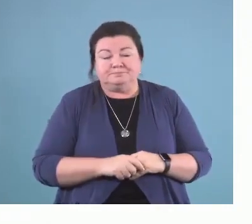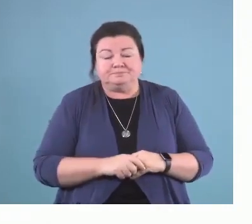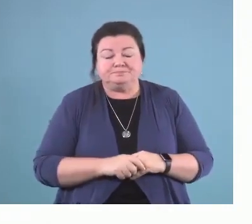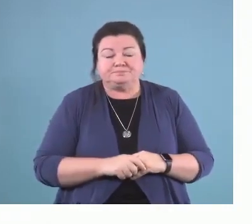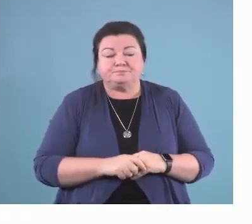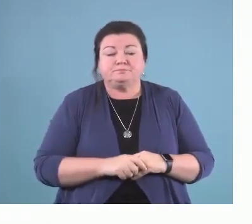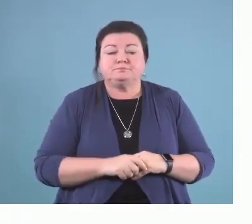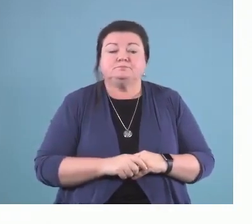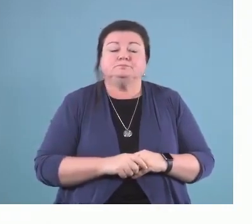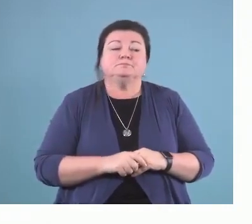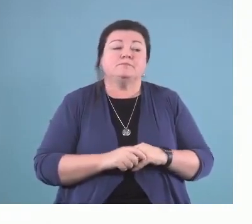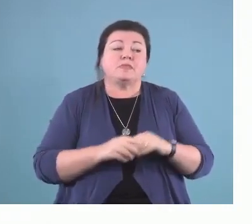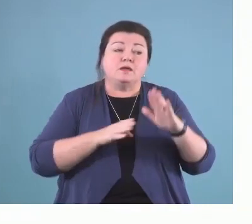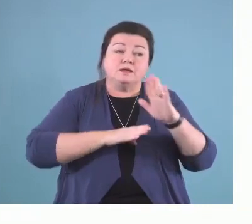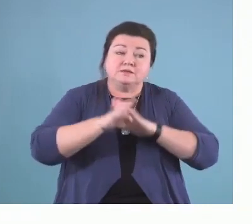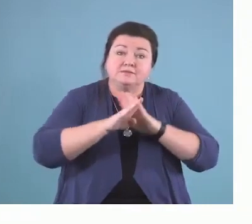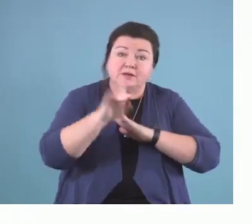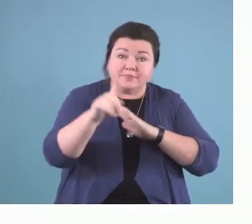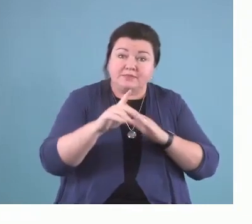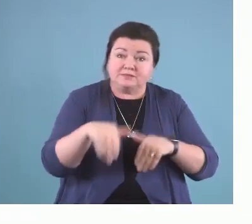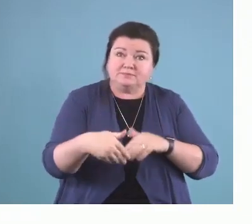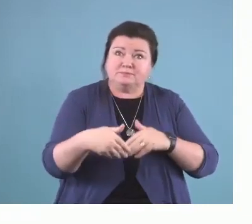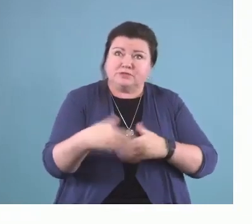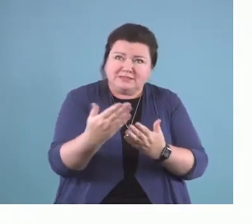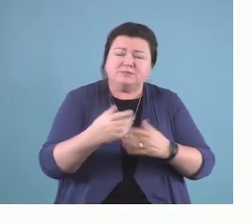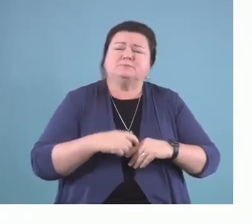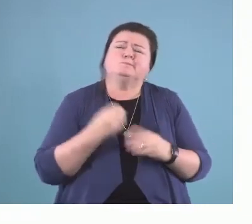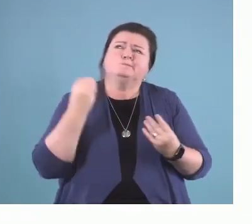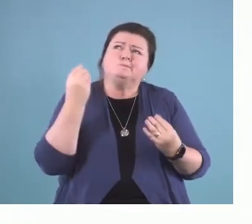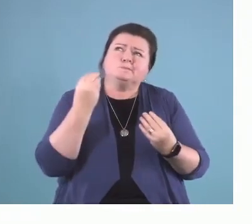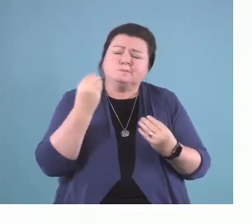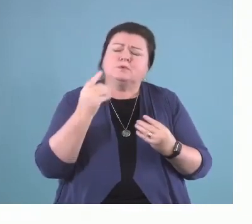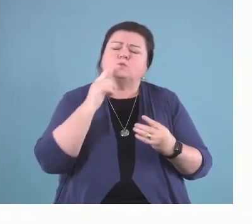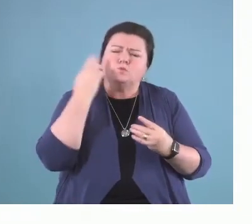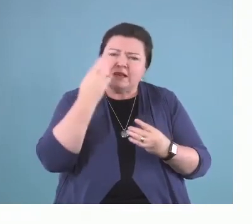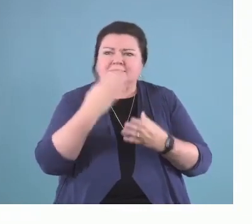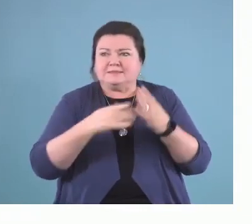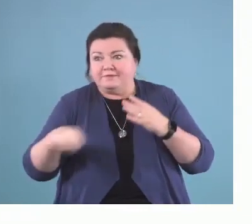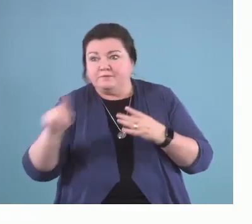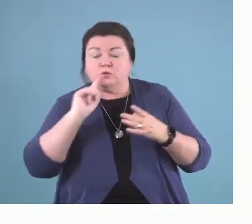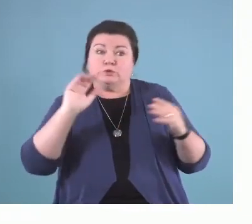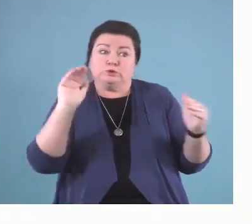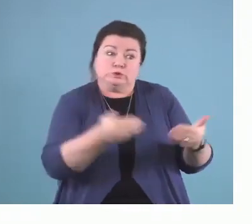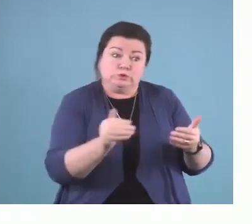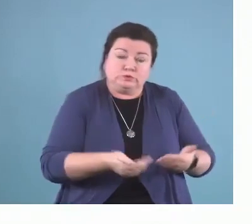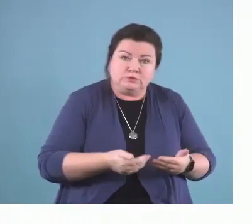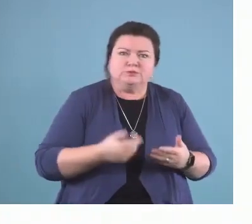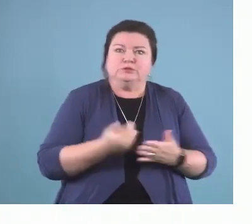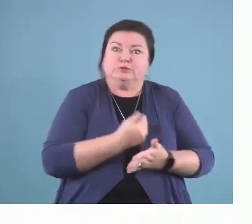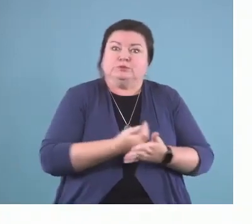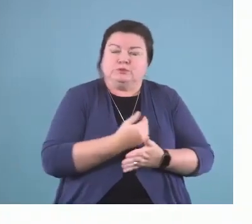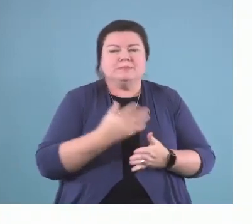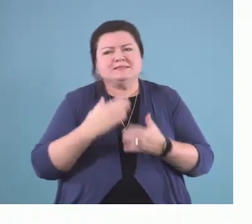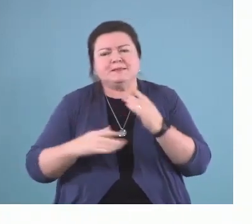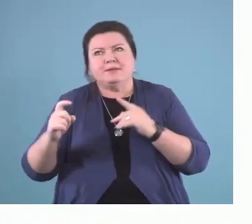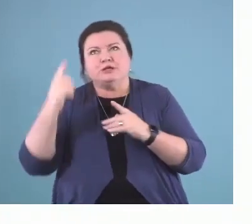So as I develop this presentation, I realize again that it will be an introduction for you or perhaps a new way of thinking. And I'm happy to and I